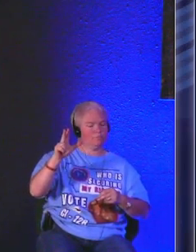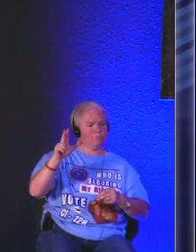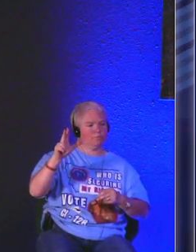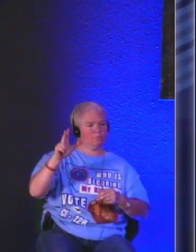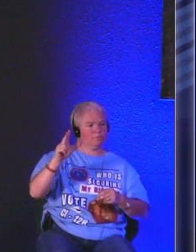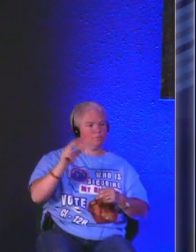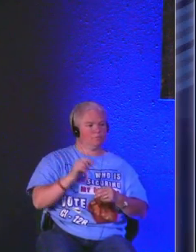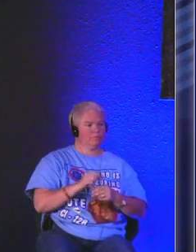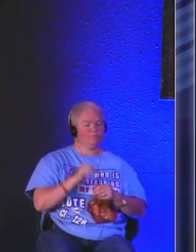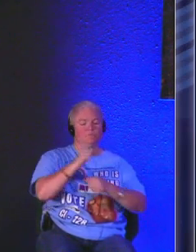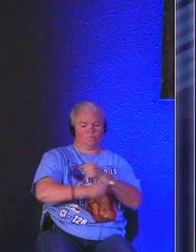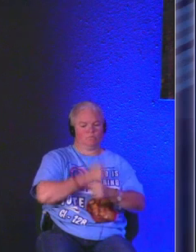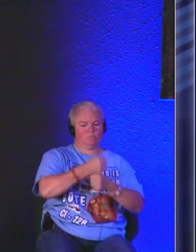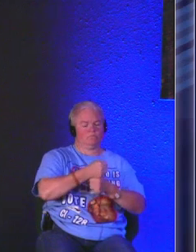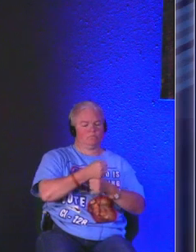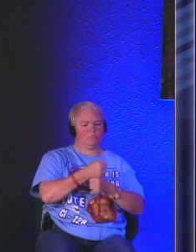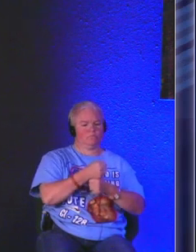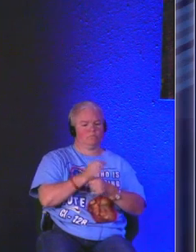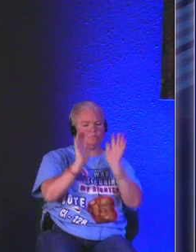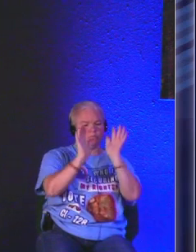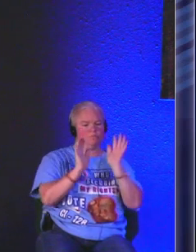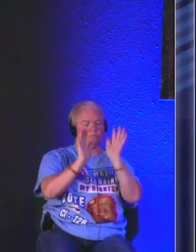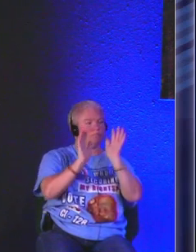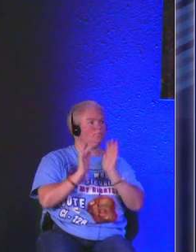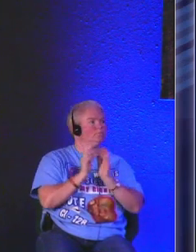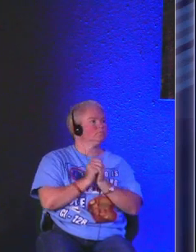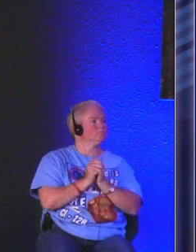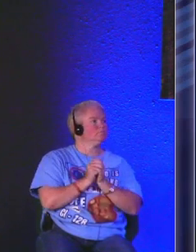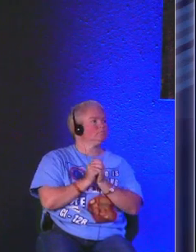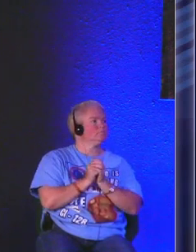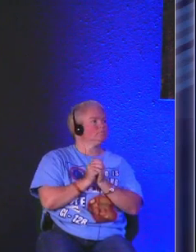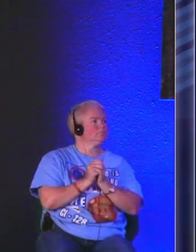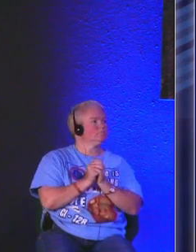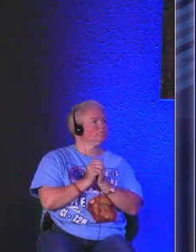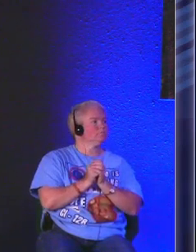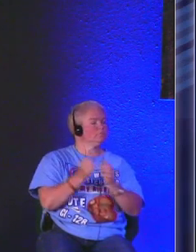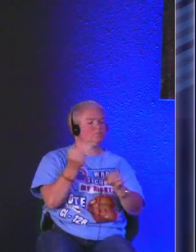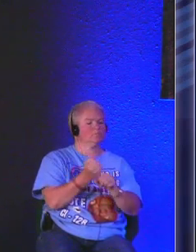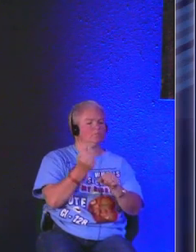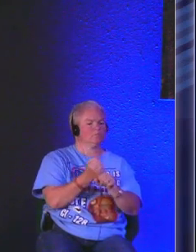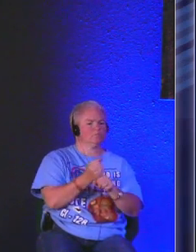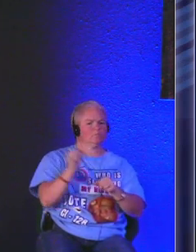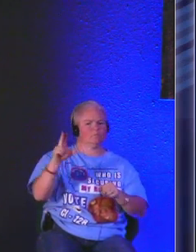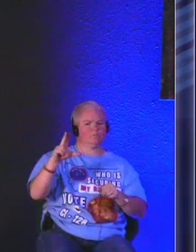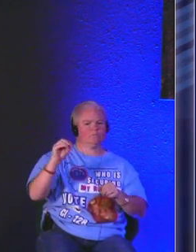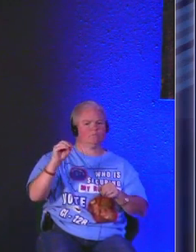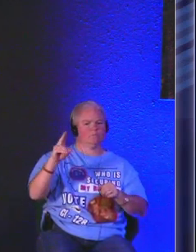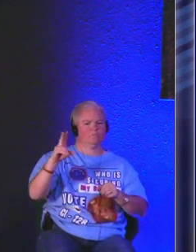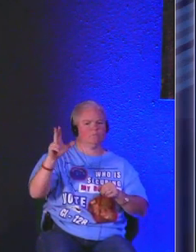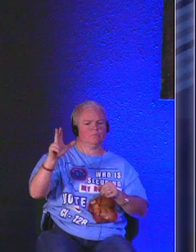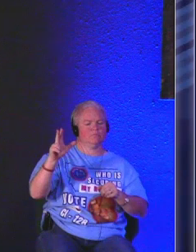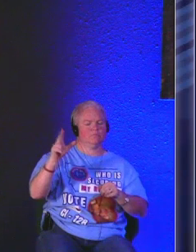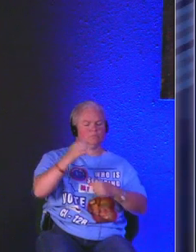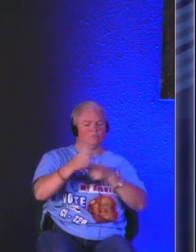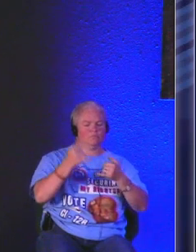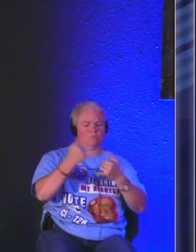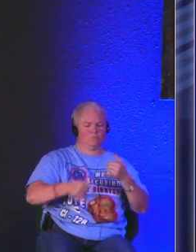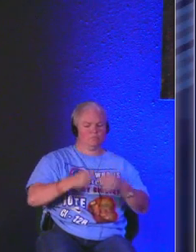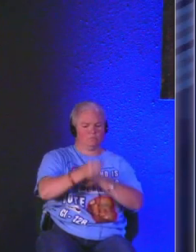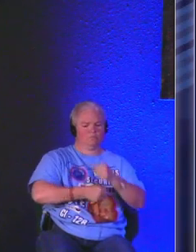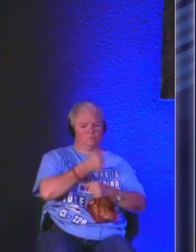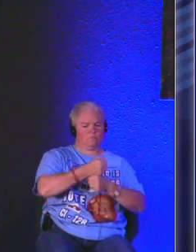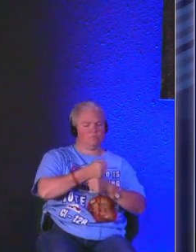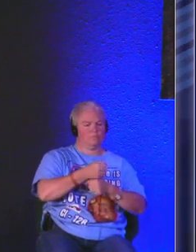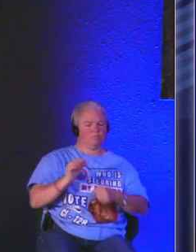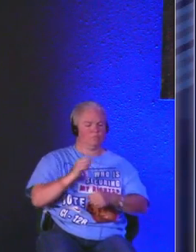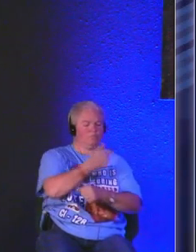gosh 23 is going to be the year going to be great we kind of made it through 23 and everybody was saying last year they